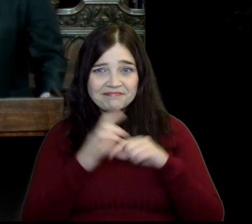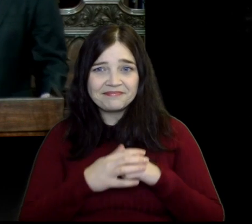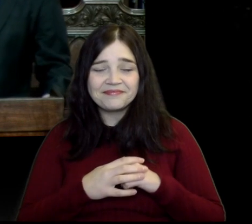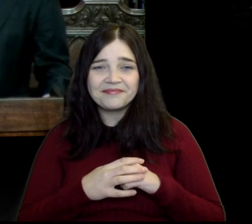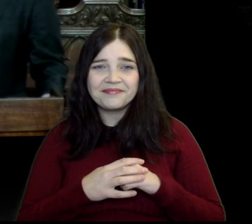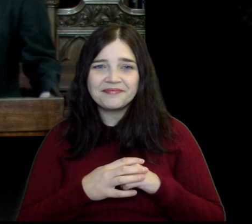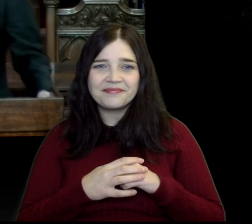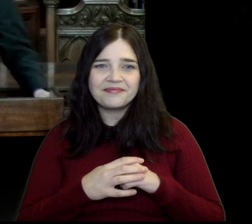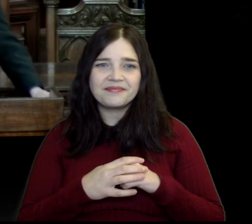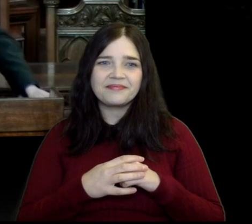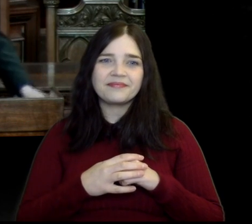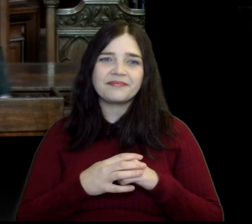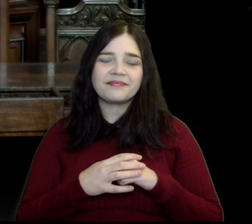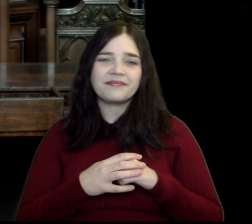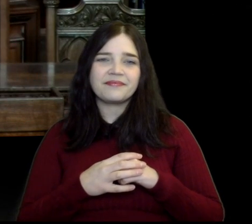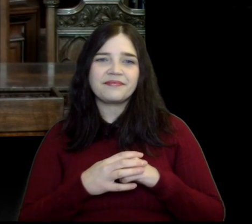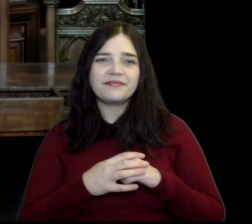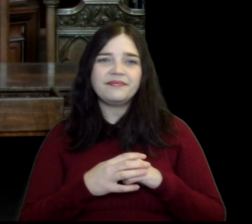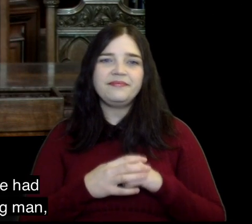That's just the first verse